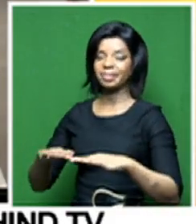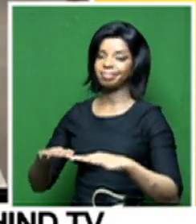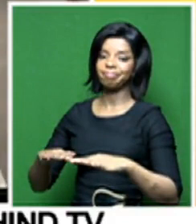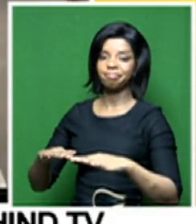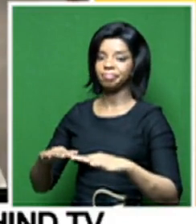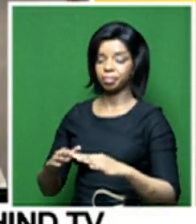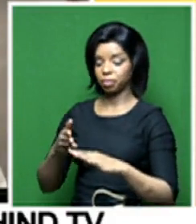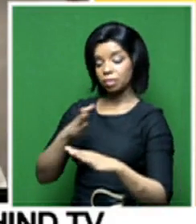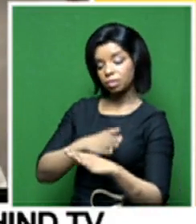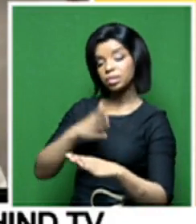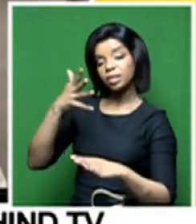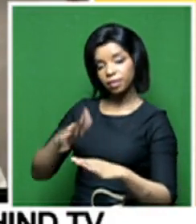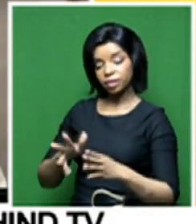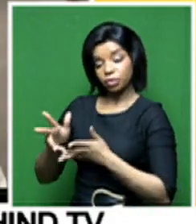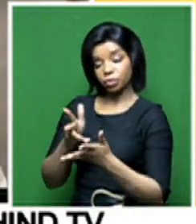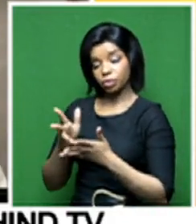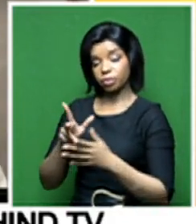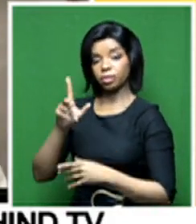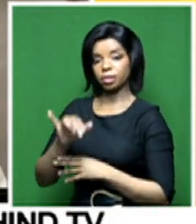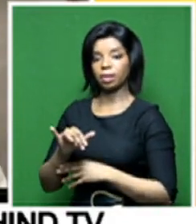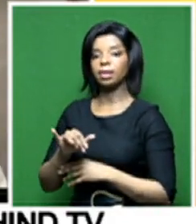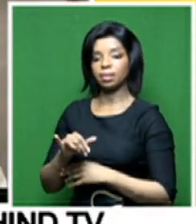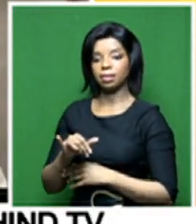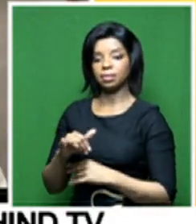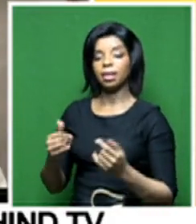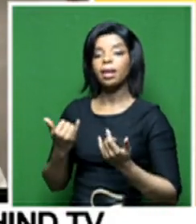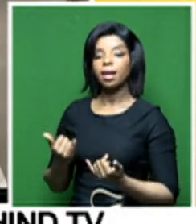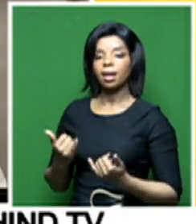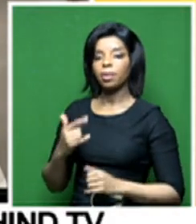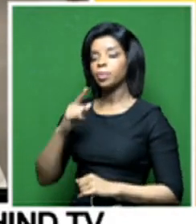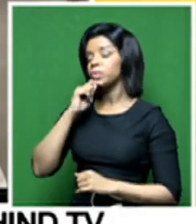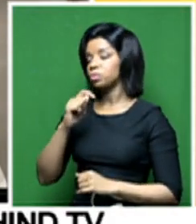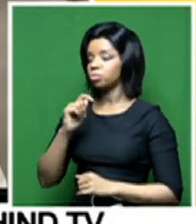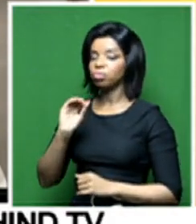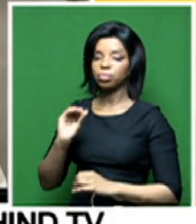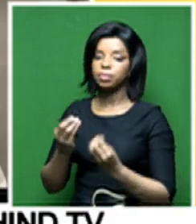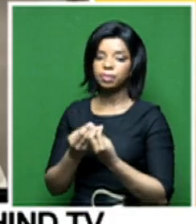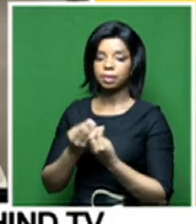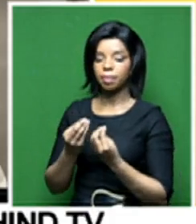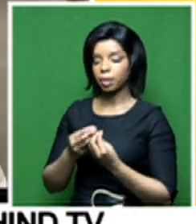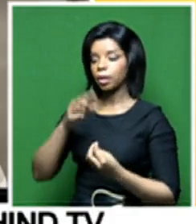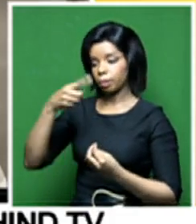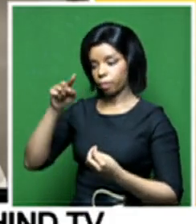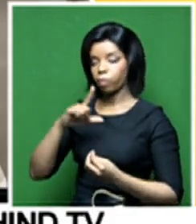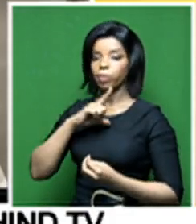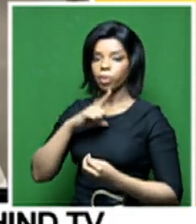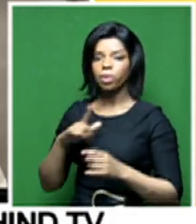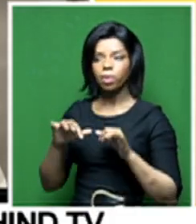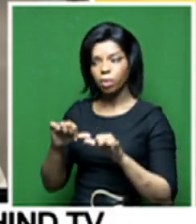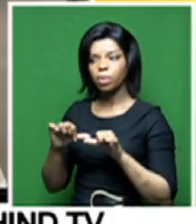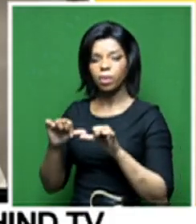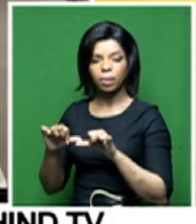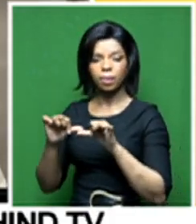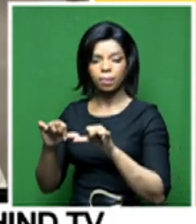earlier. Now, obviously, they're doing something right because they seem to be moving with the times, moving ahead.